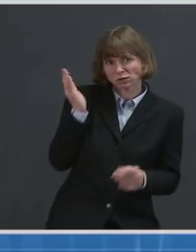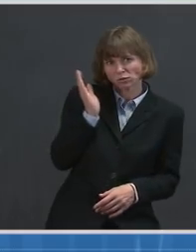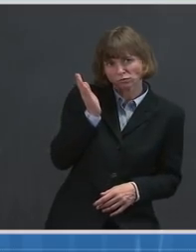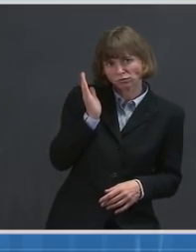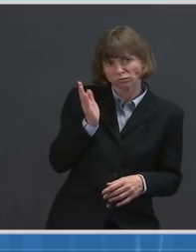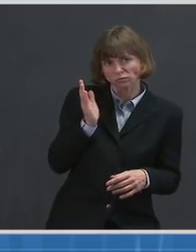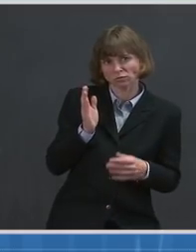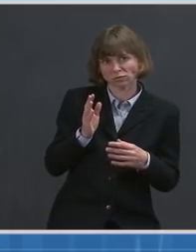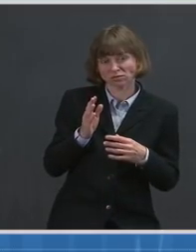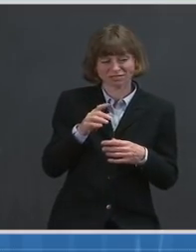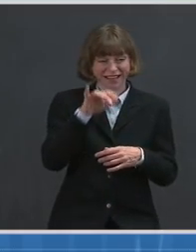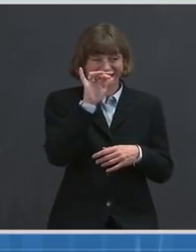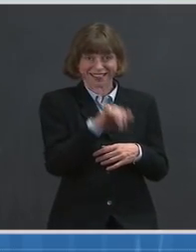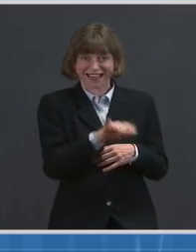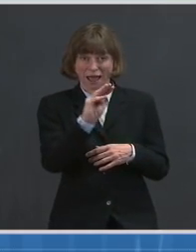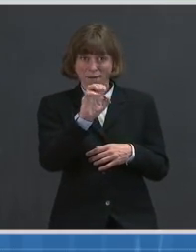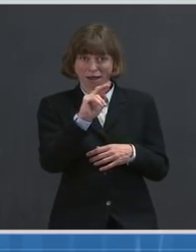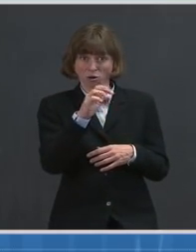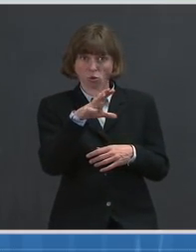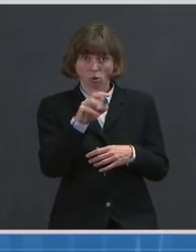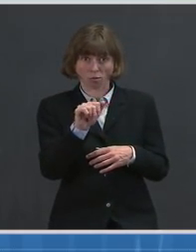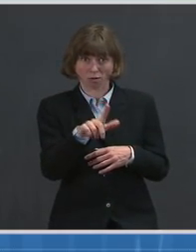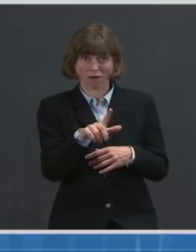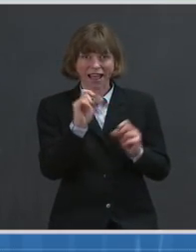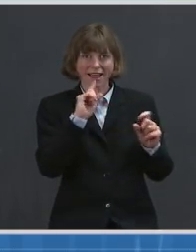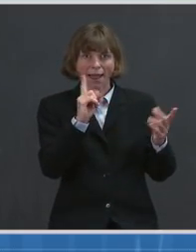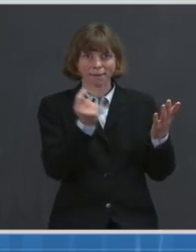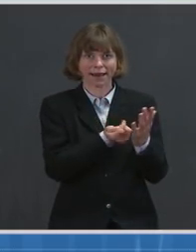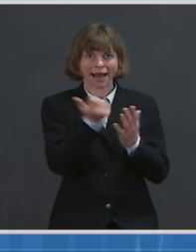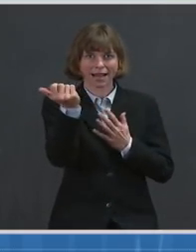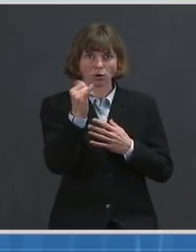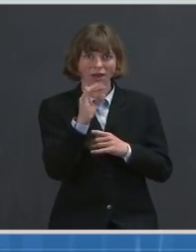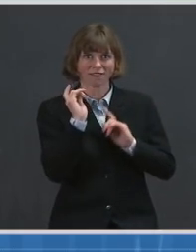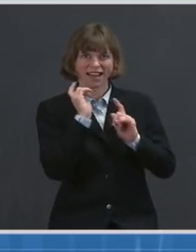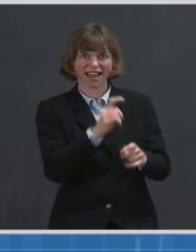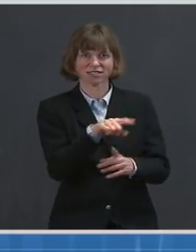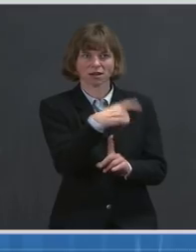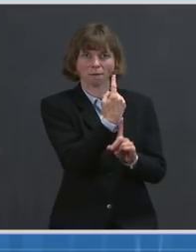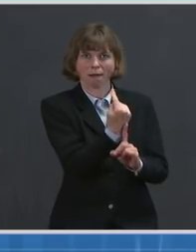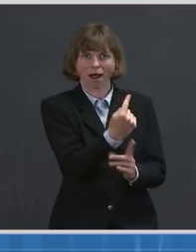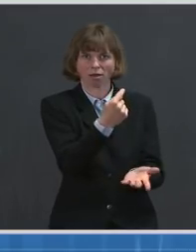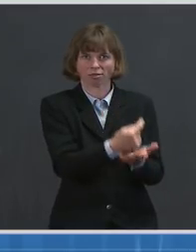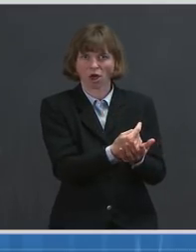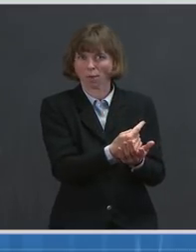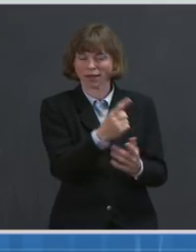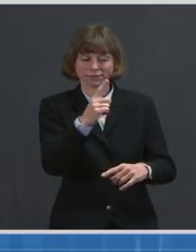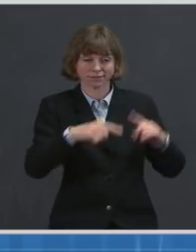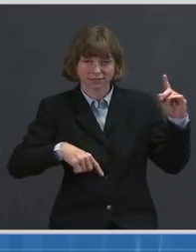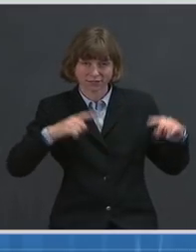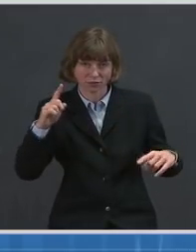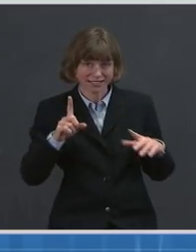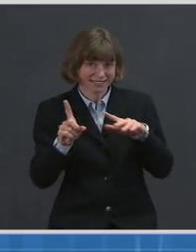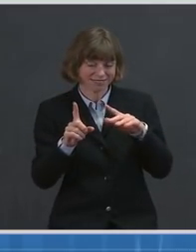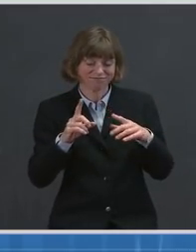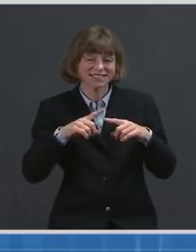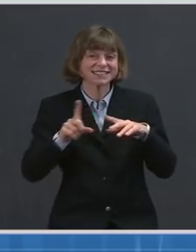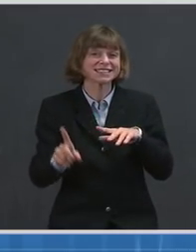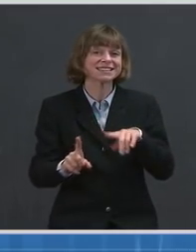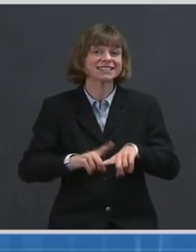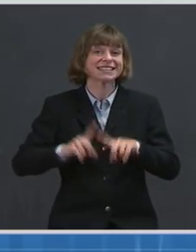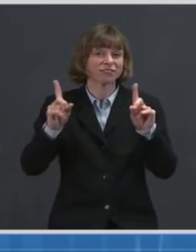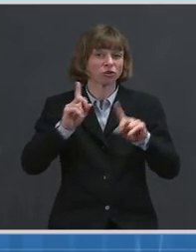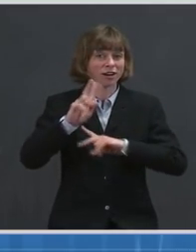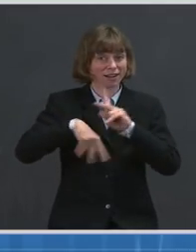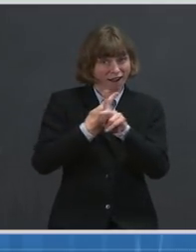be knocked out, particularly when given as monotherapy by different variants, which is the reason why, as we go